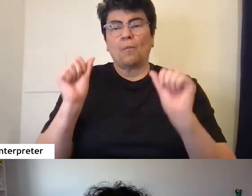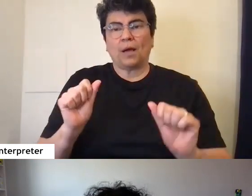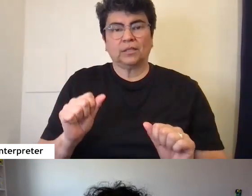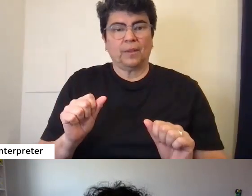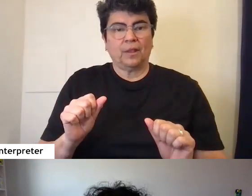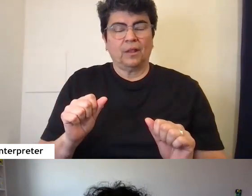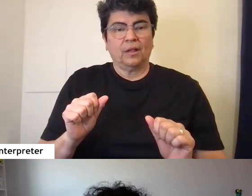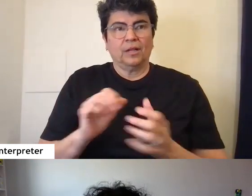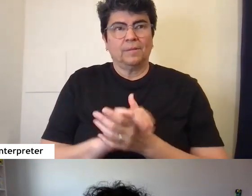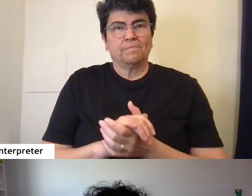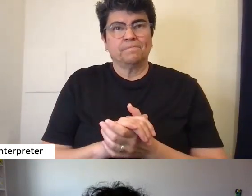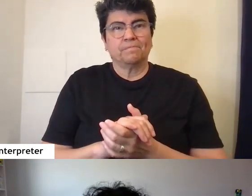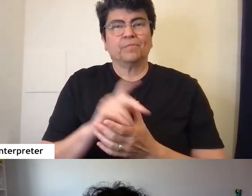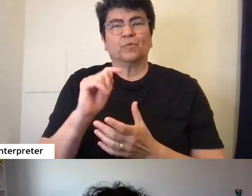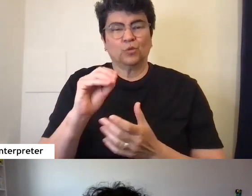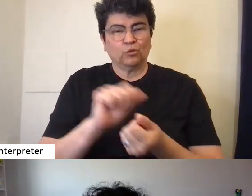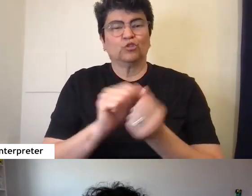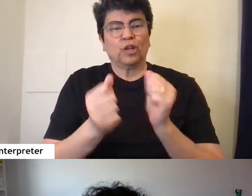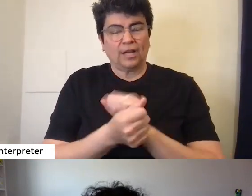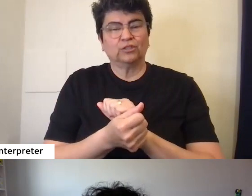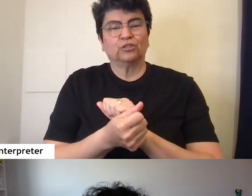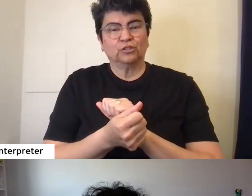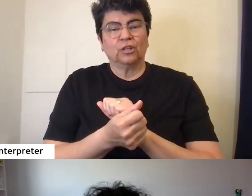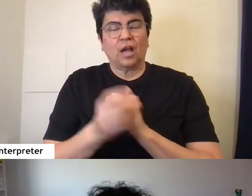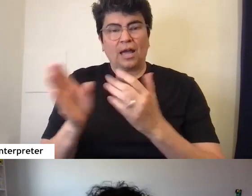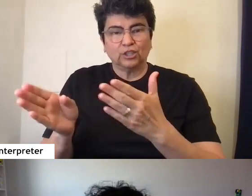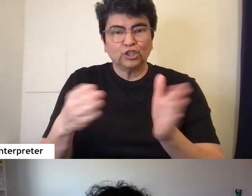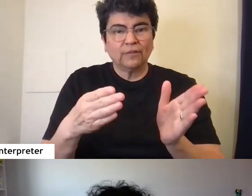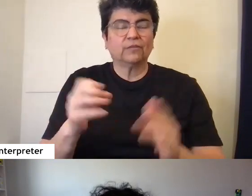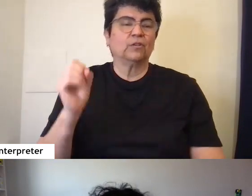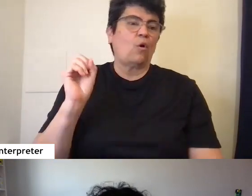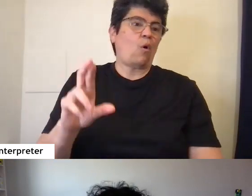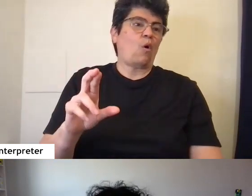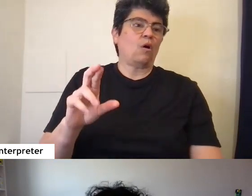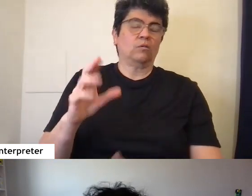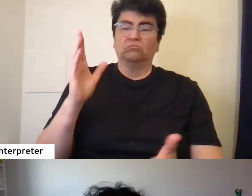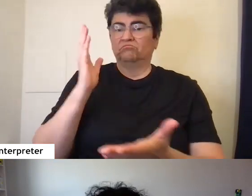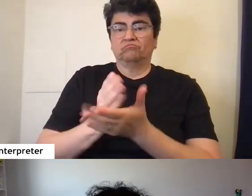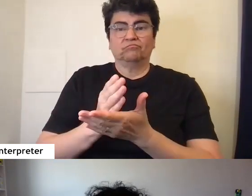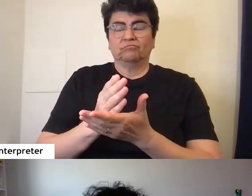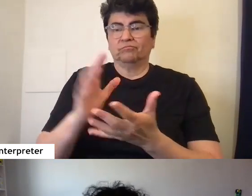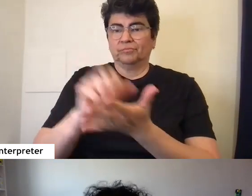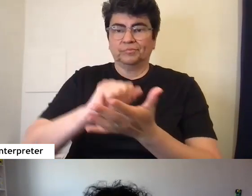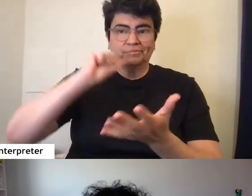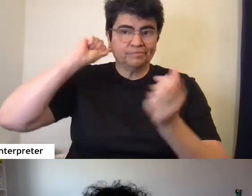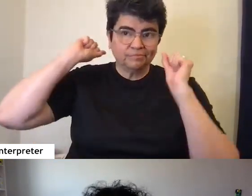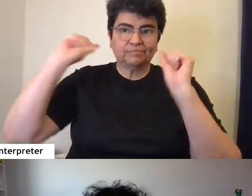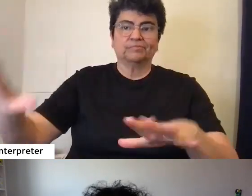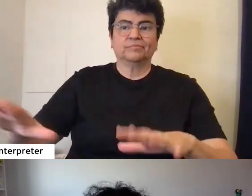to change those and to shift them or to abolish them to eradicate them to